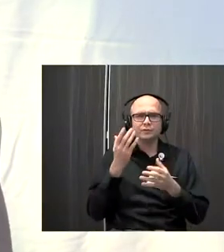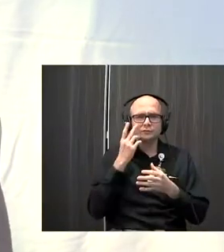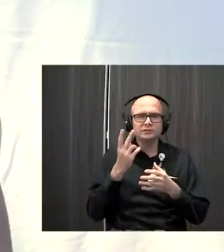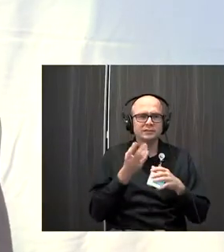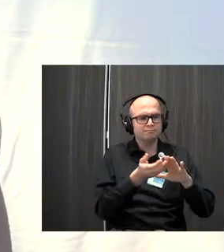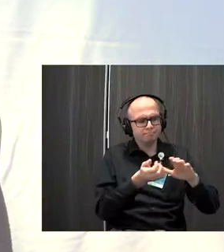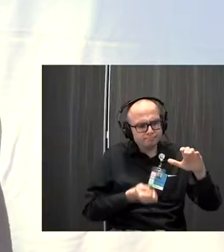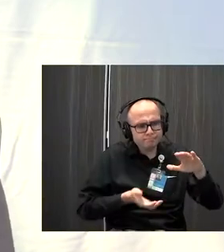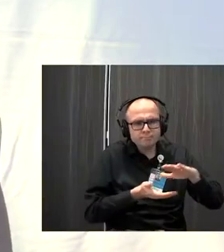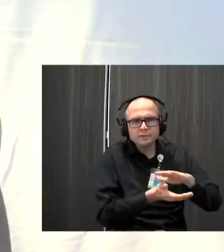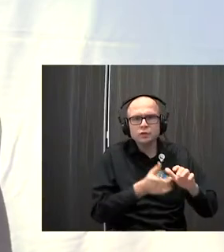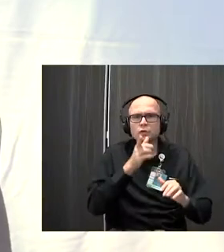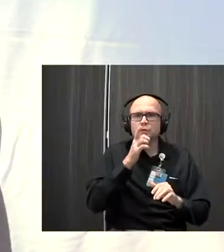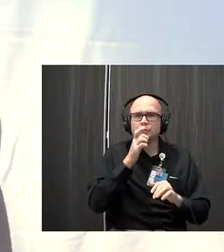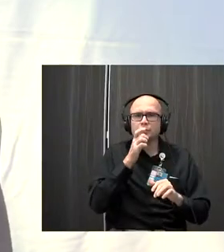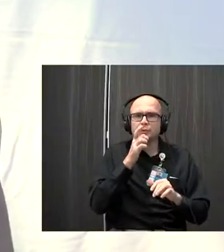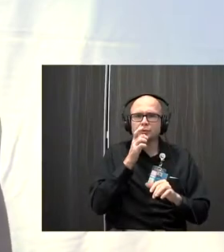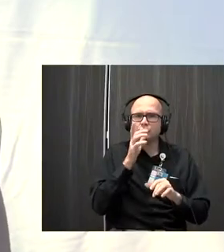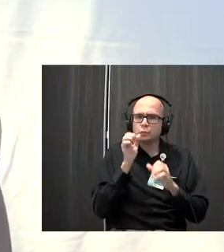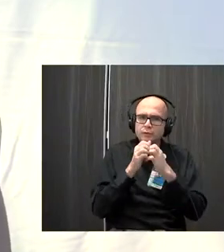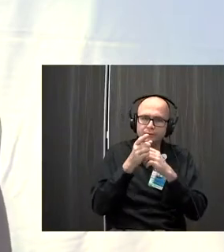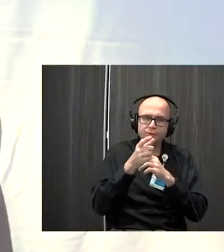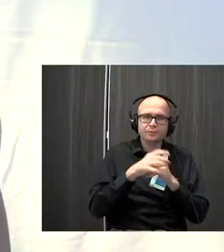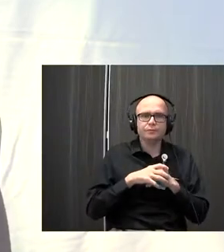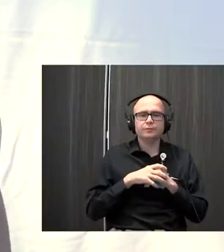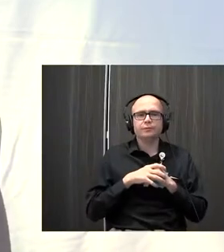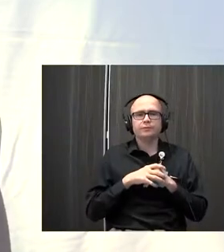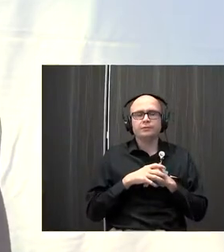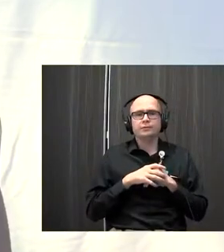you see? Who's in the kitchen with you?